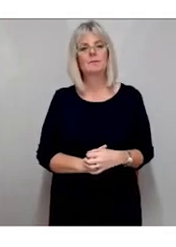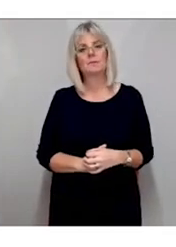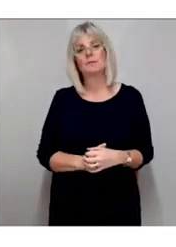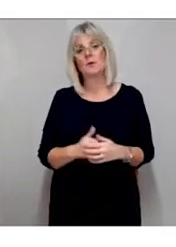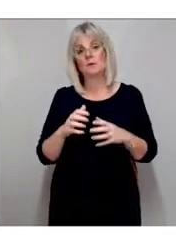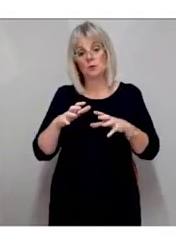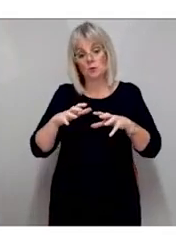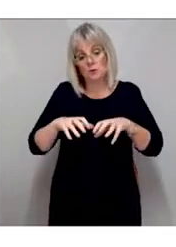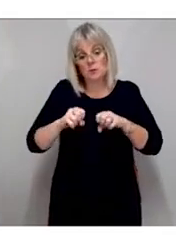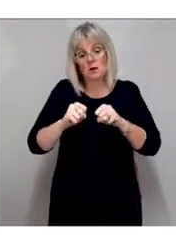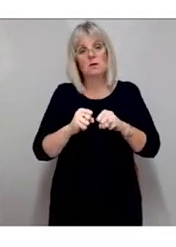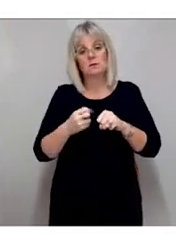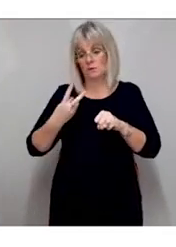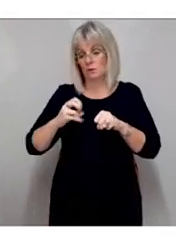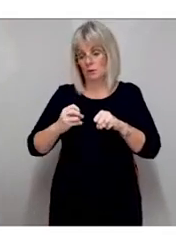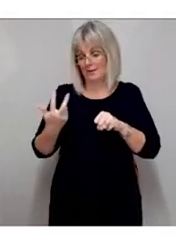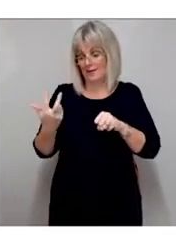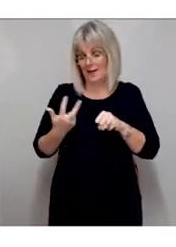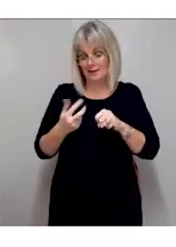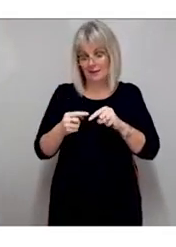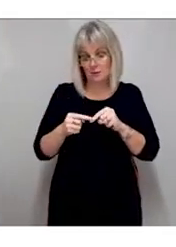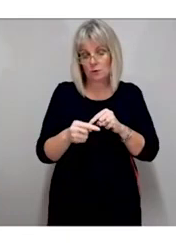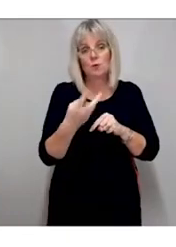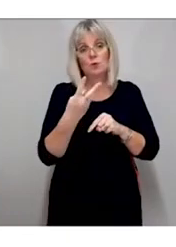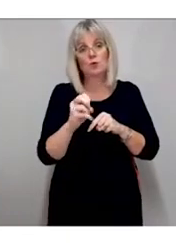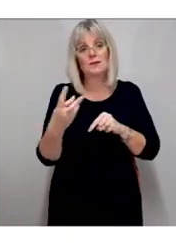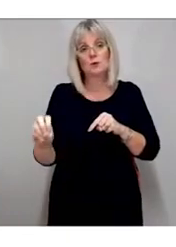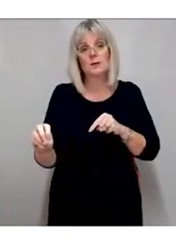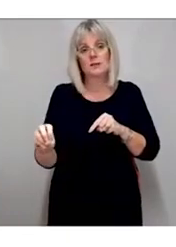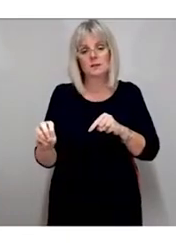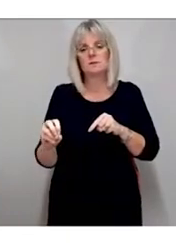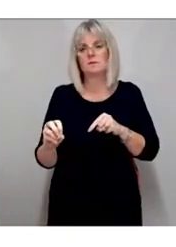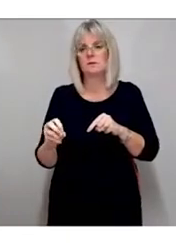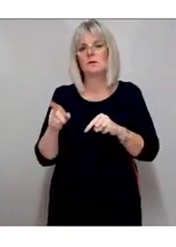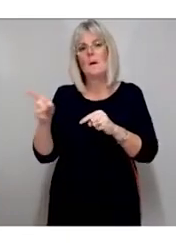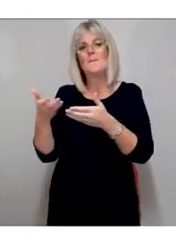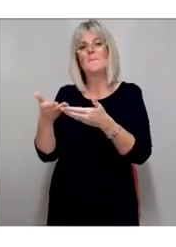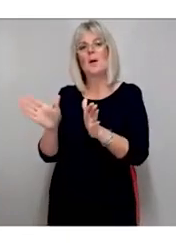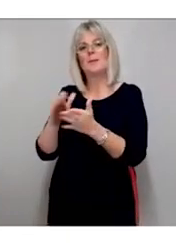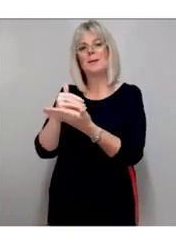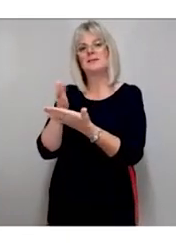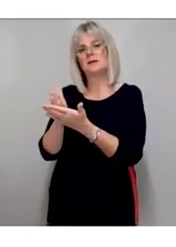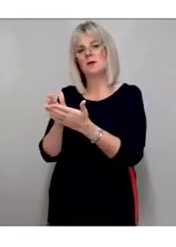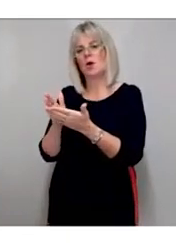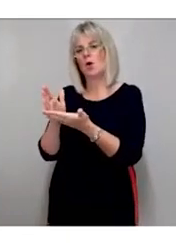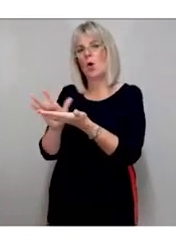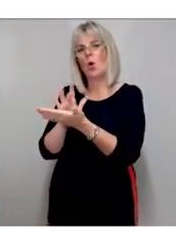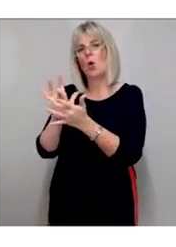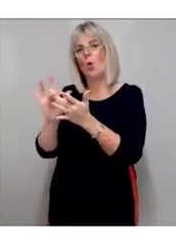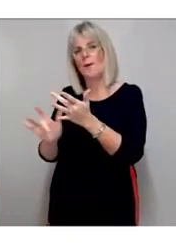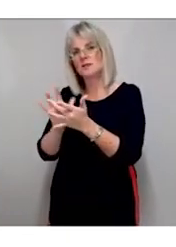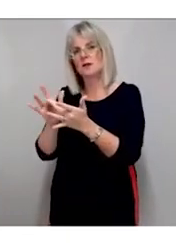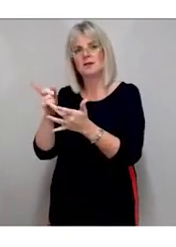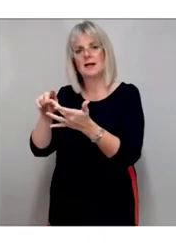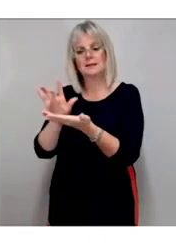to 2020. Annual monitoring and reporting of public sector websites and apps is required and must be communicated